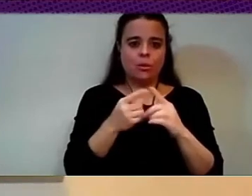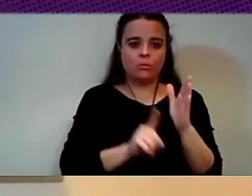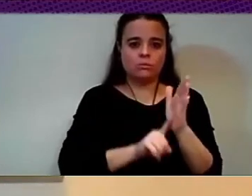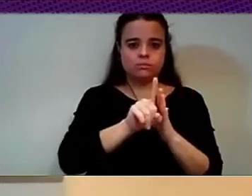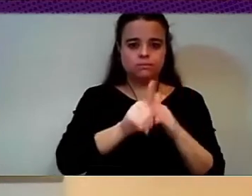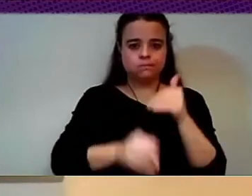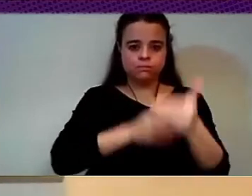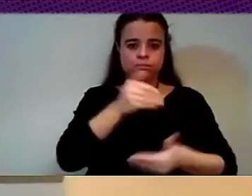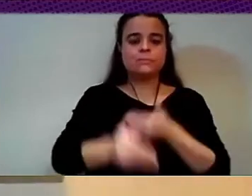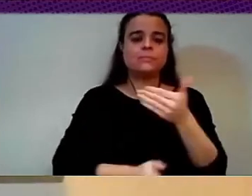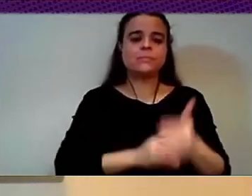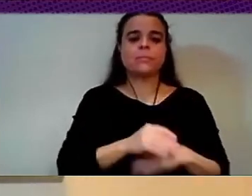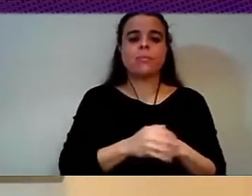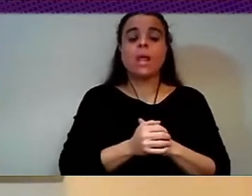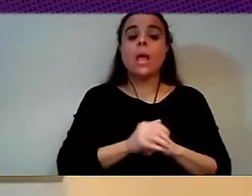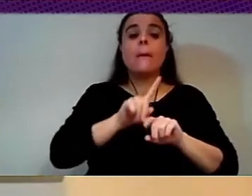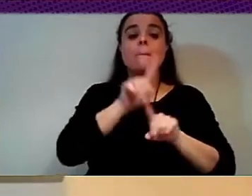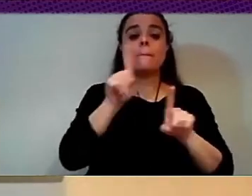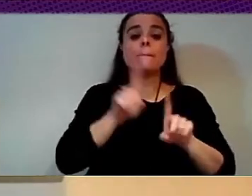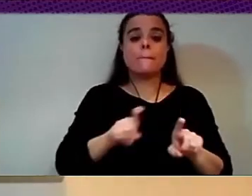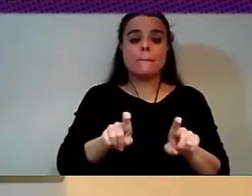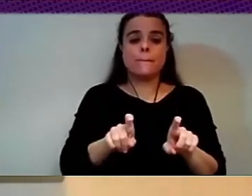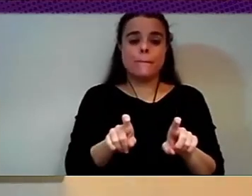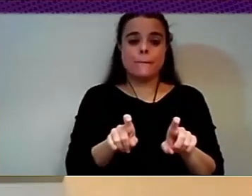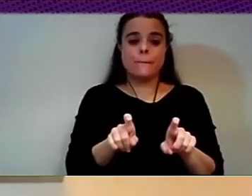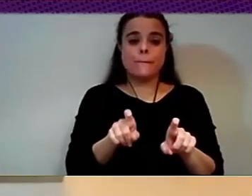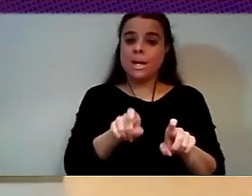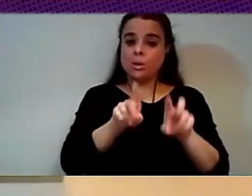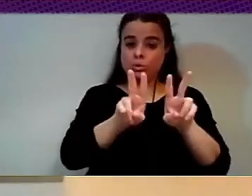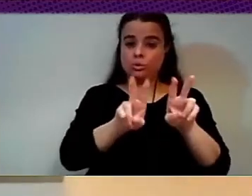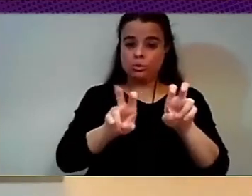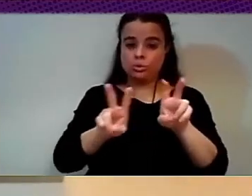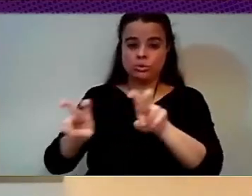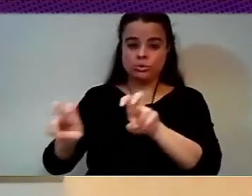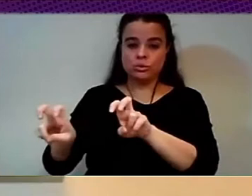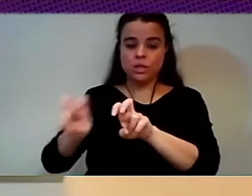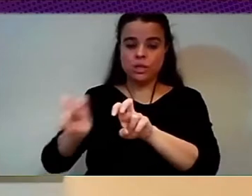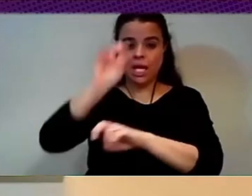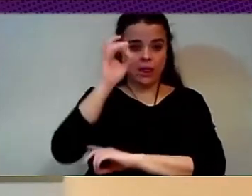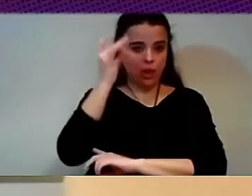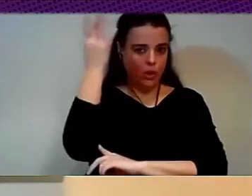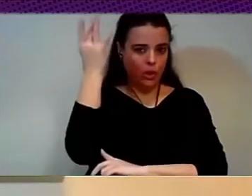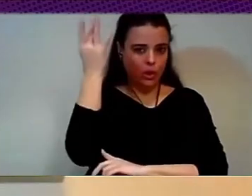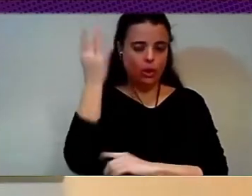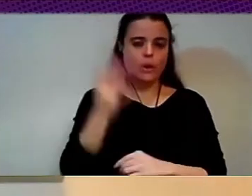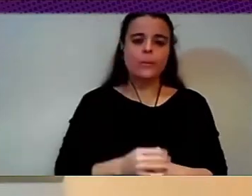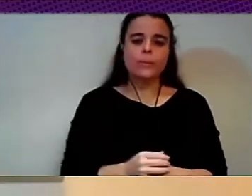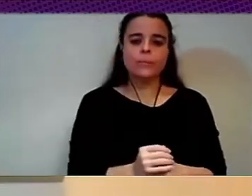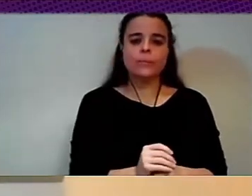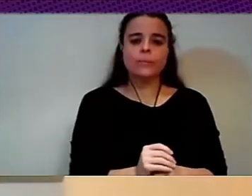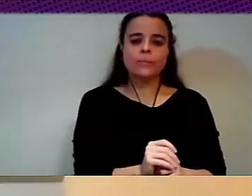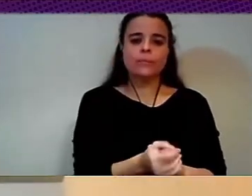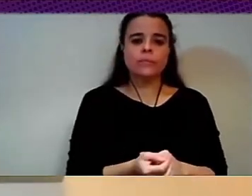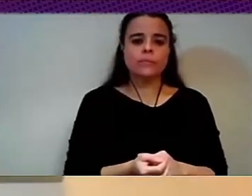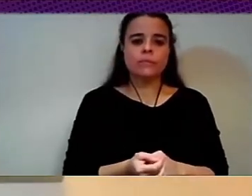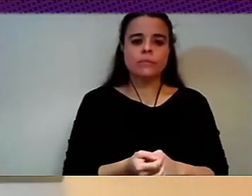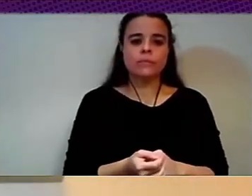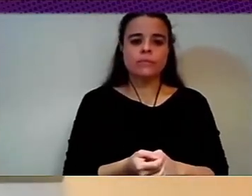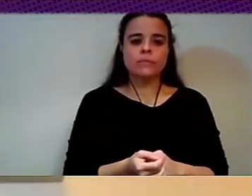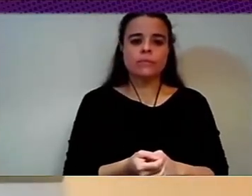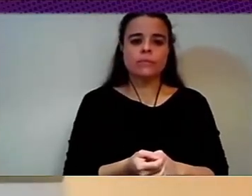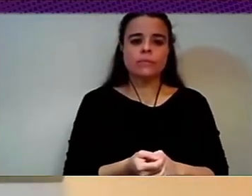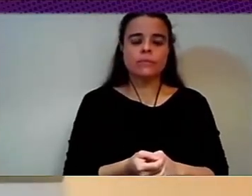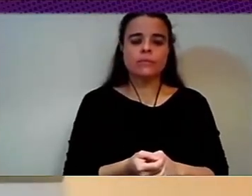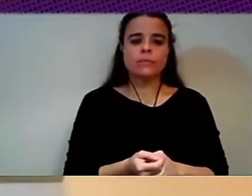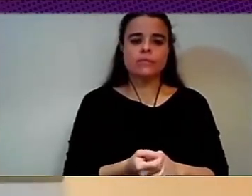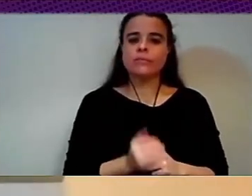kind of, you know, barrier that of course is very hard to talk about technology in this explicit political way, we need